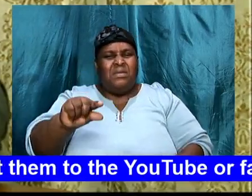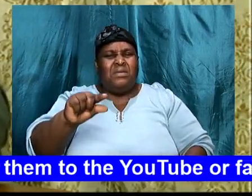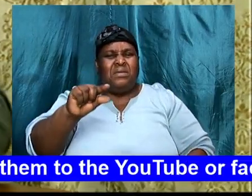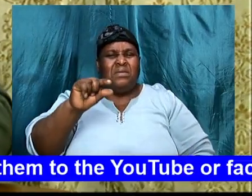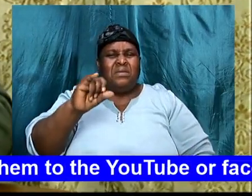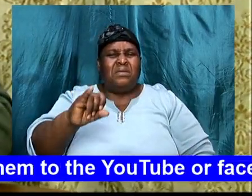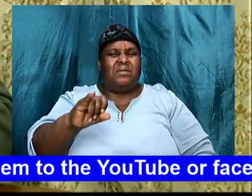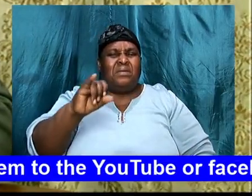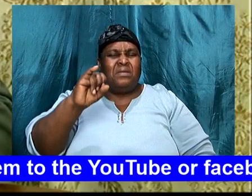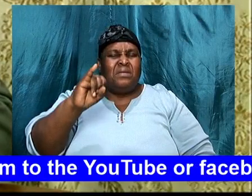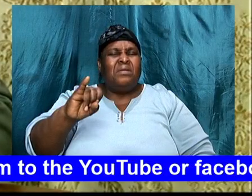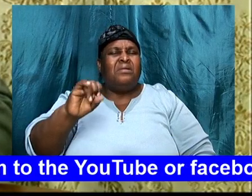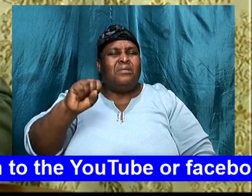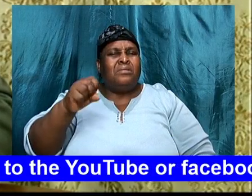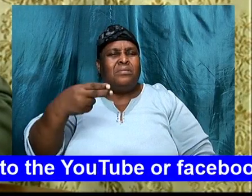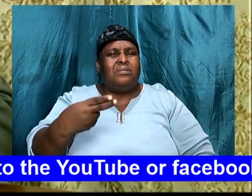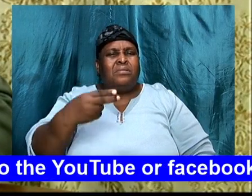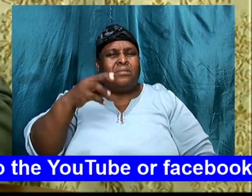part, of,